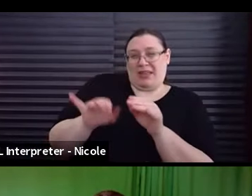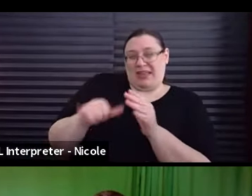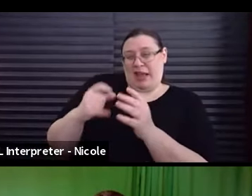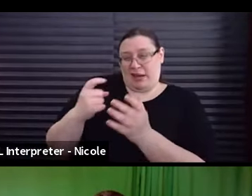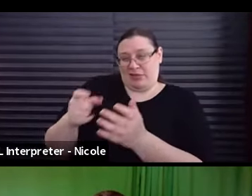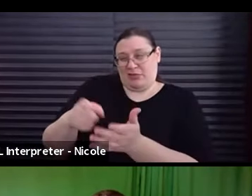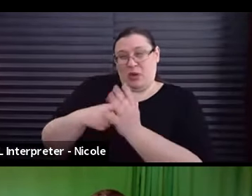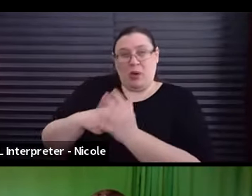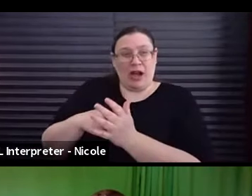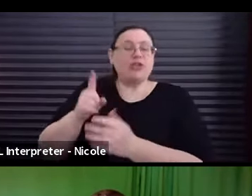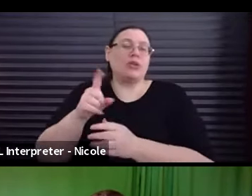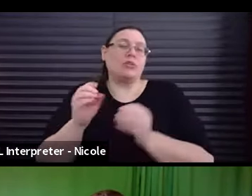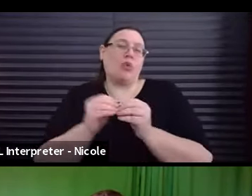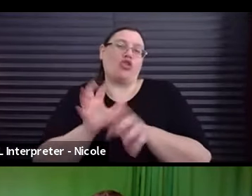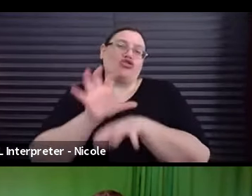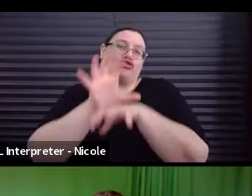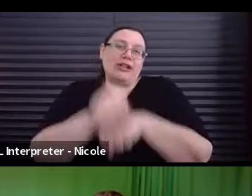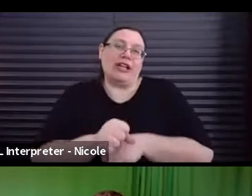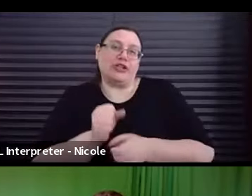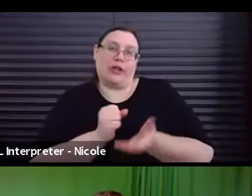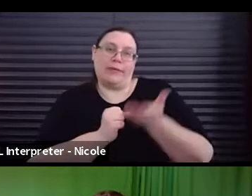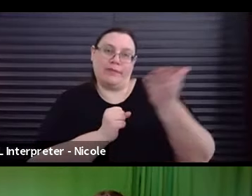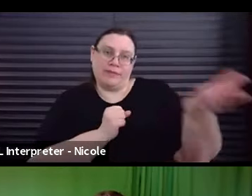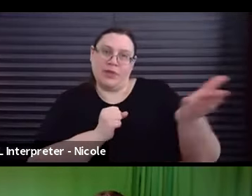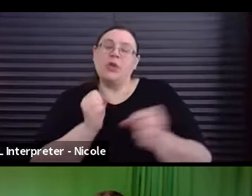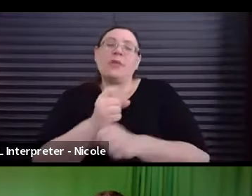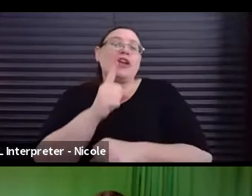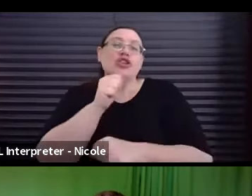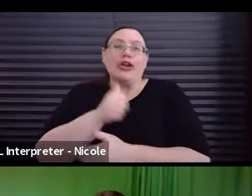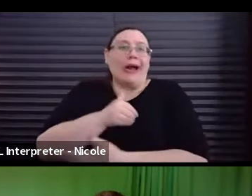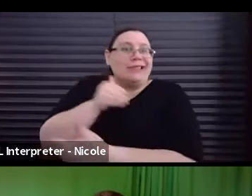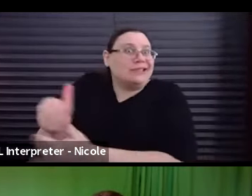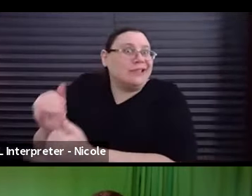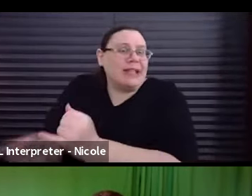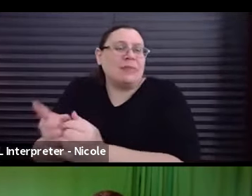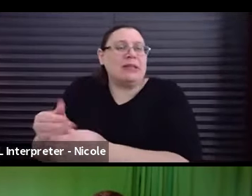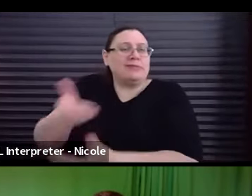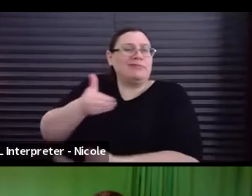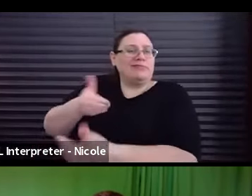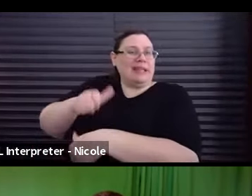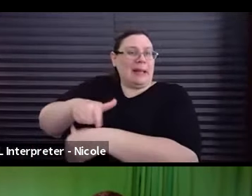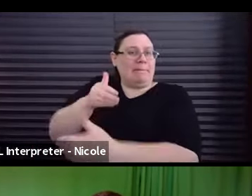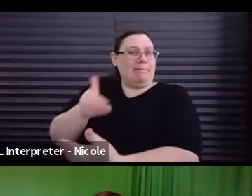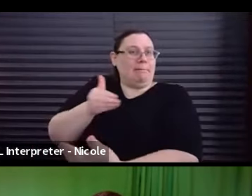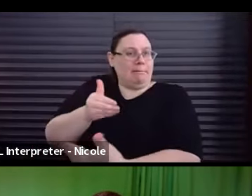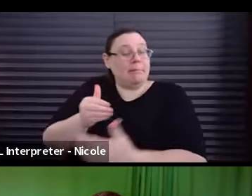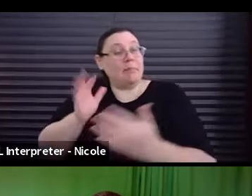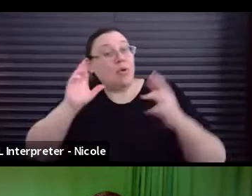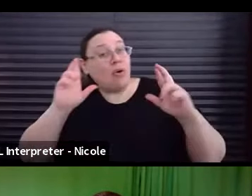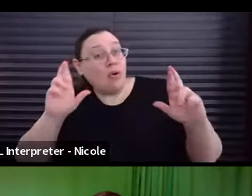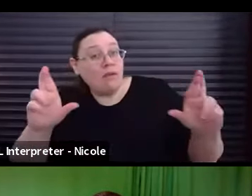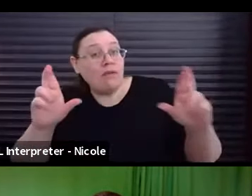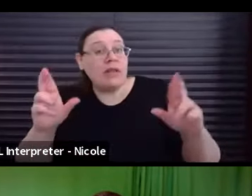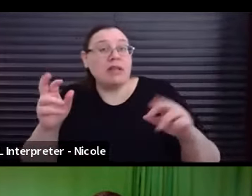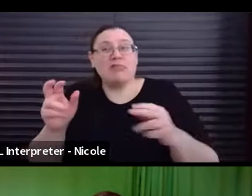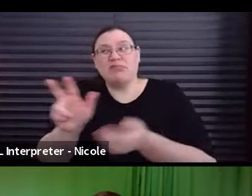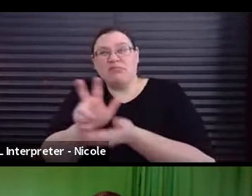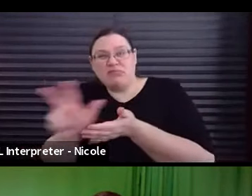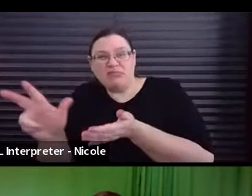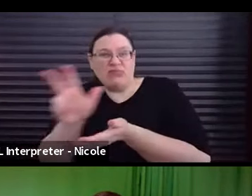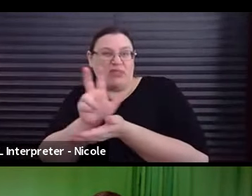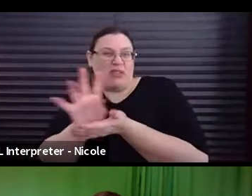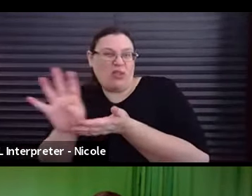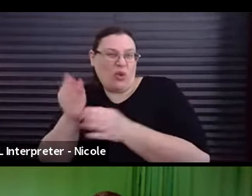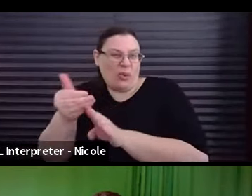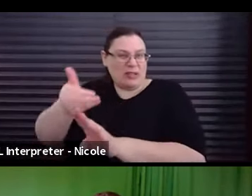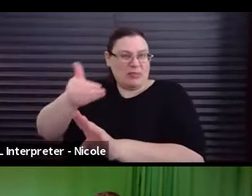through a more traditional process. So you should give yourself some more lead time there. You know, ideally we'd like to see kind of three to four weeks in advance